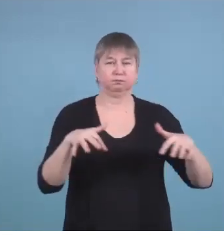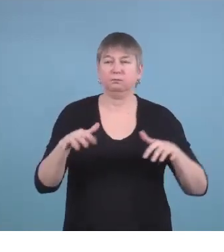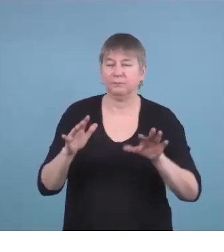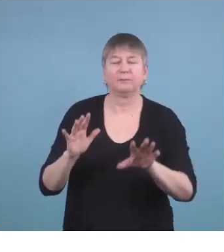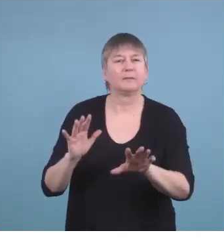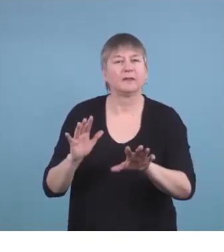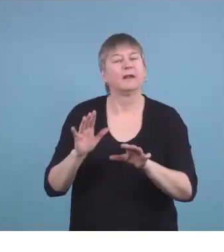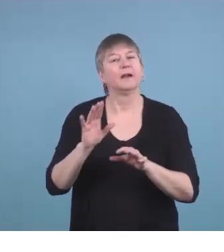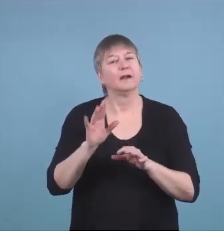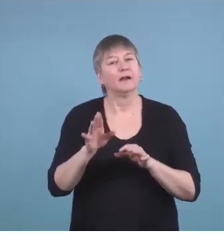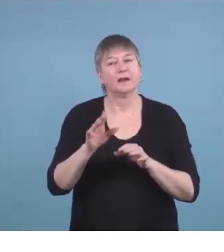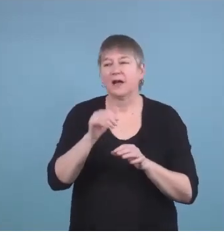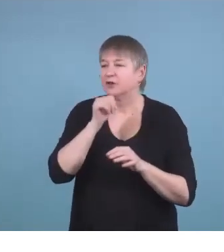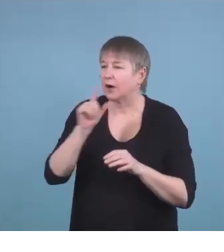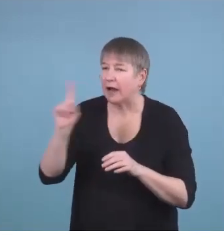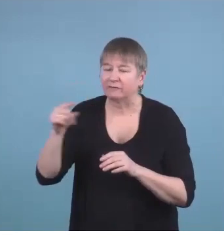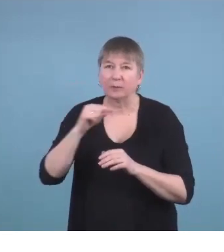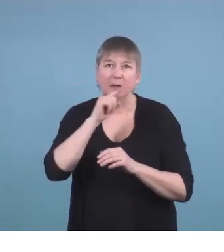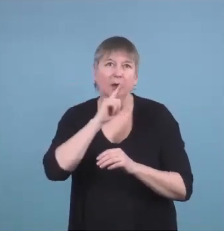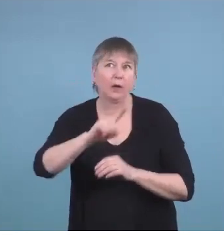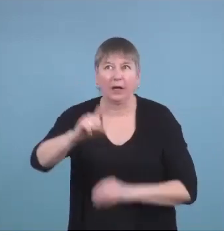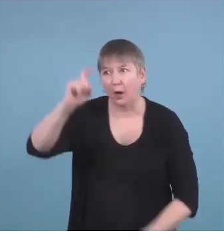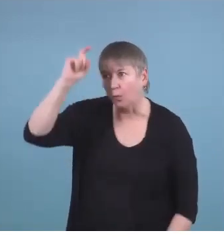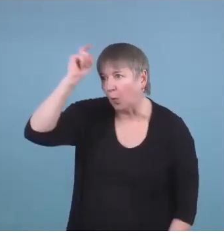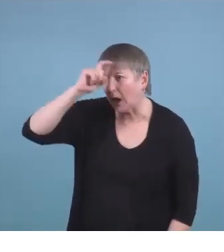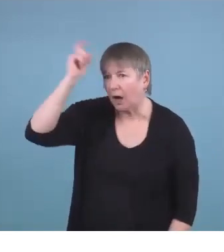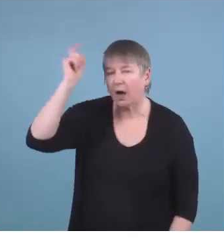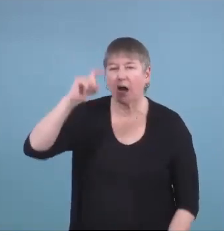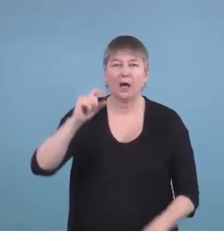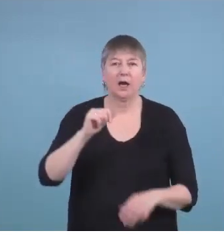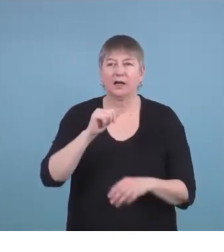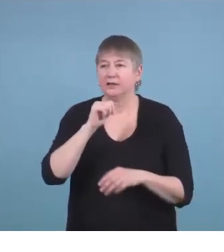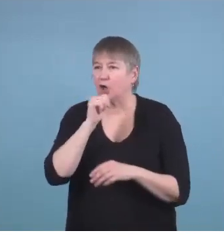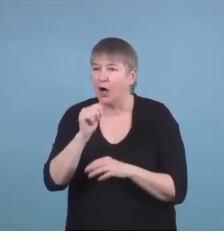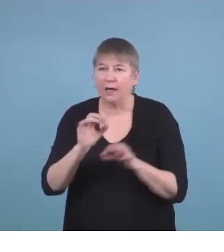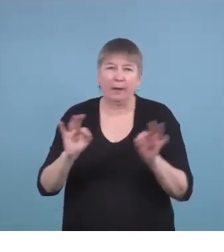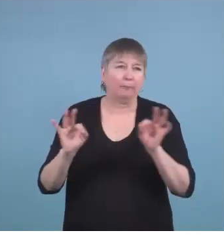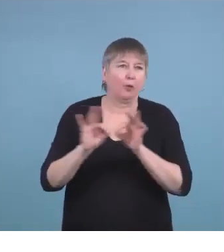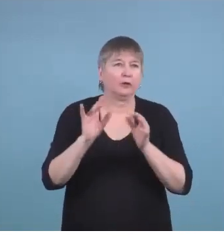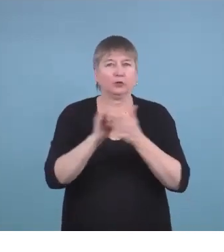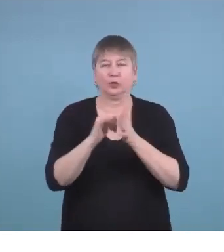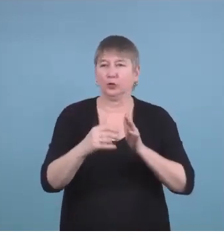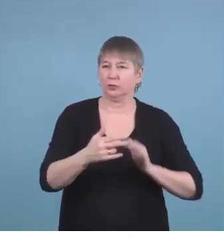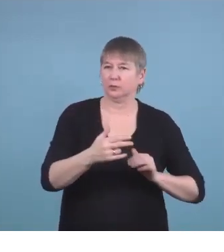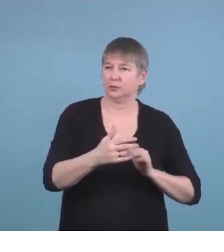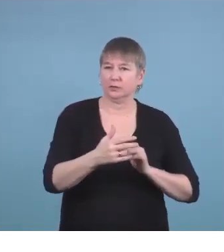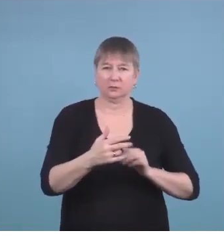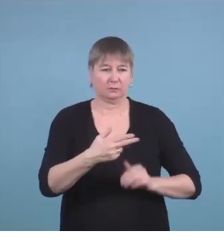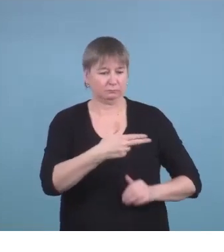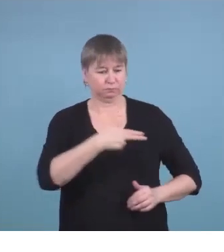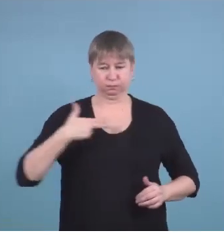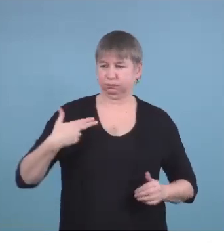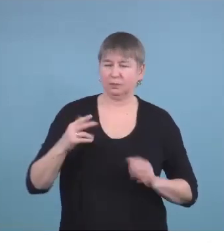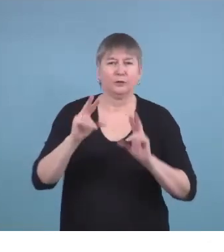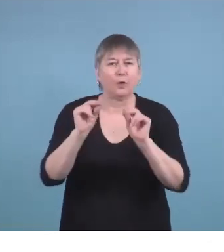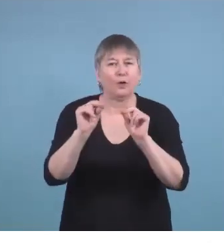not something profound. You don't have to sweat it. It's not your life message. At the end of the day, all our yearbook